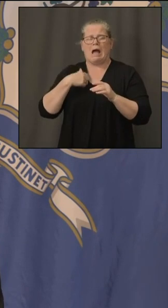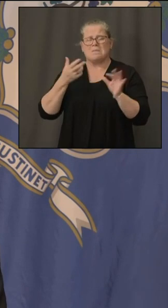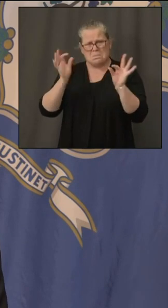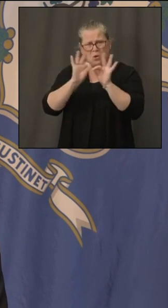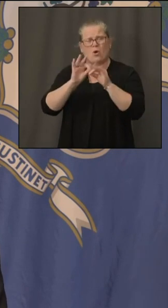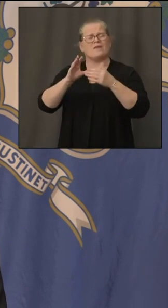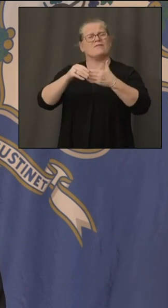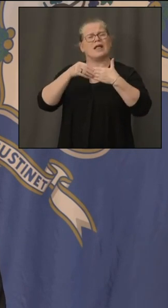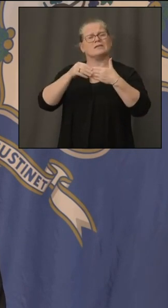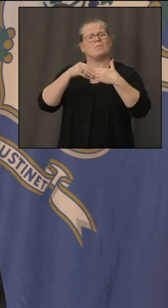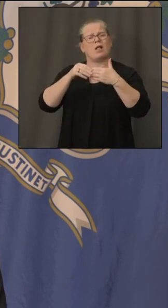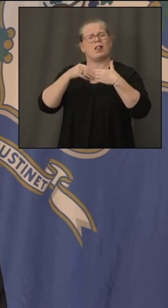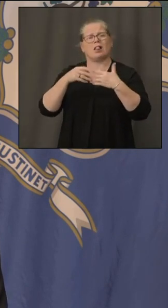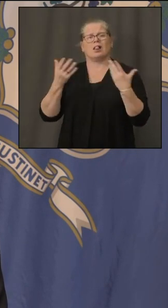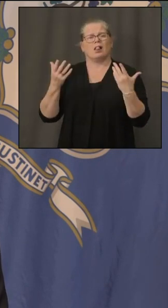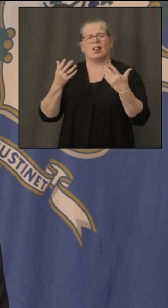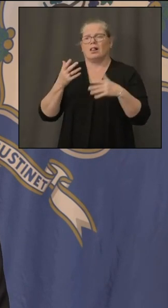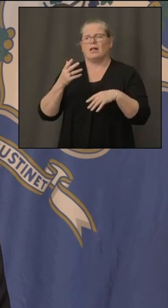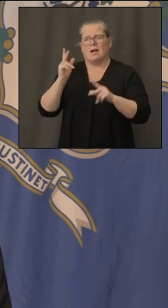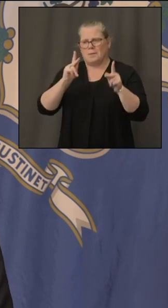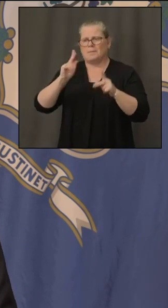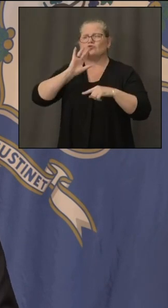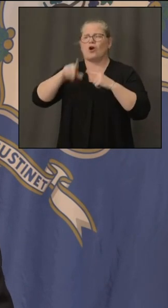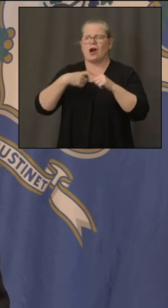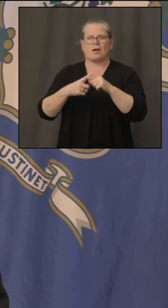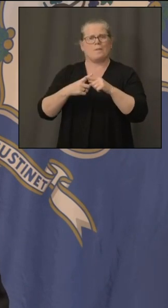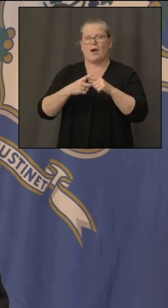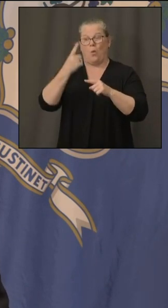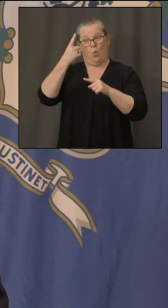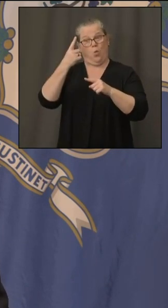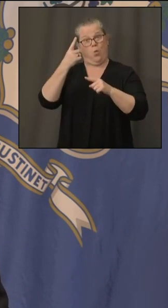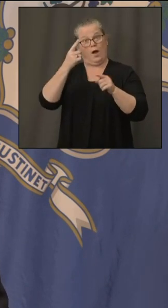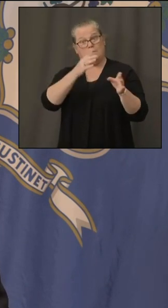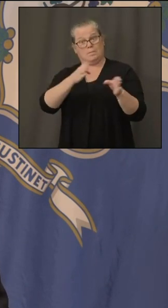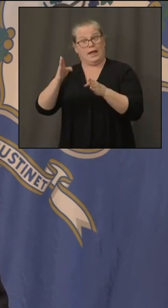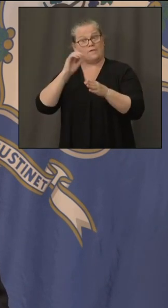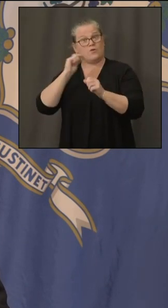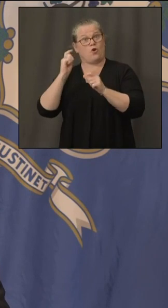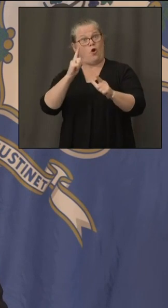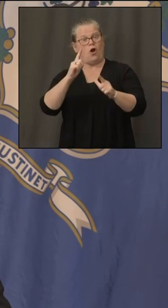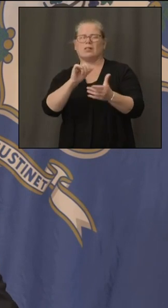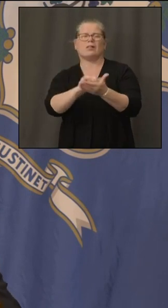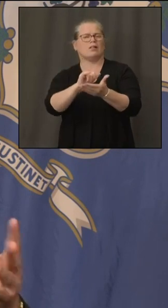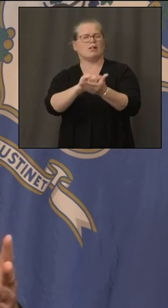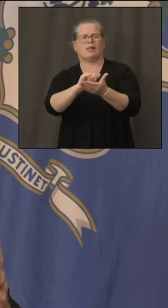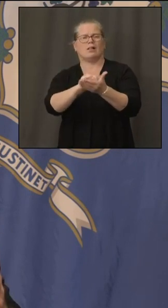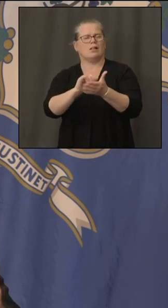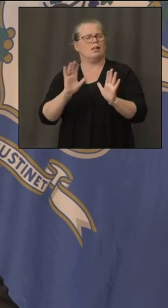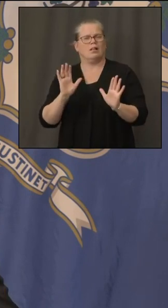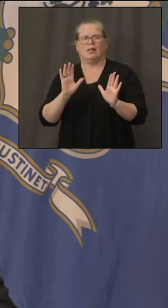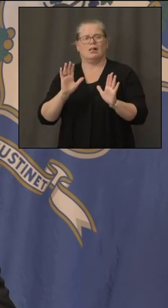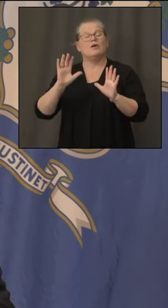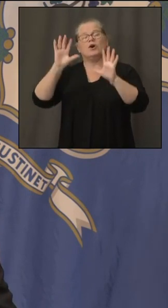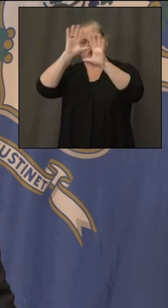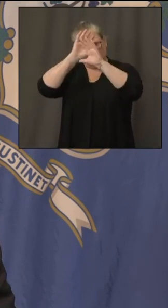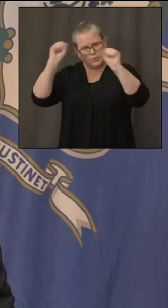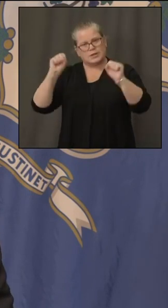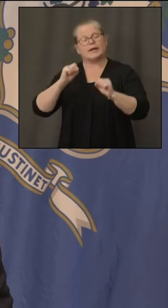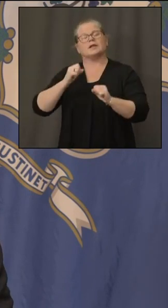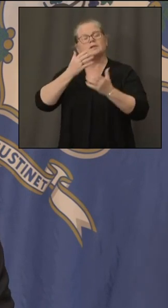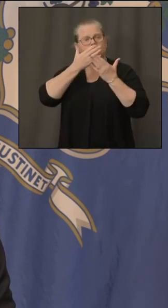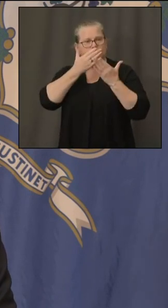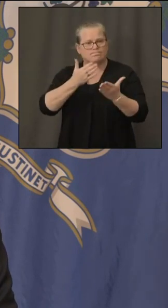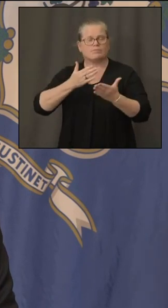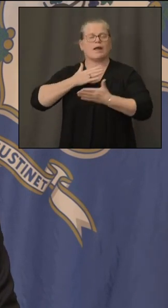that 150 times last week i think superintendents like the fact that um miguel is giving them some flexibility